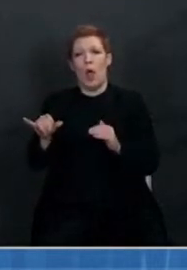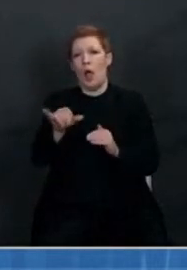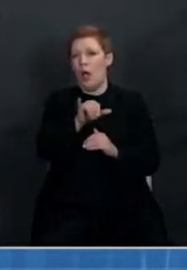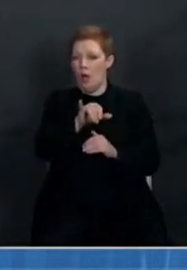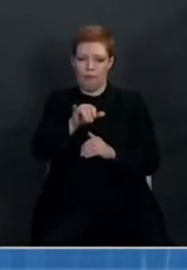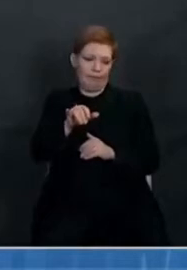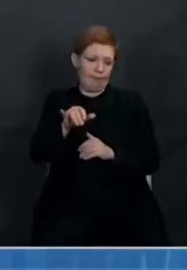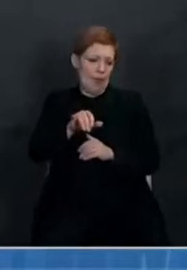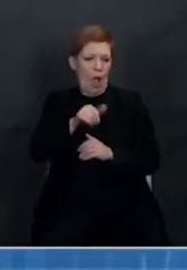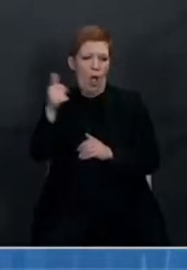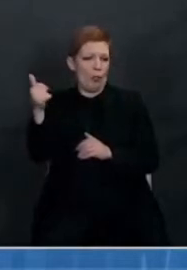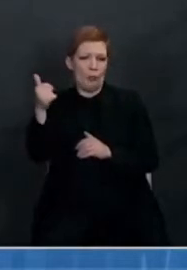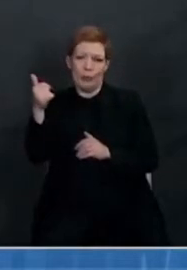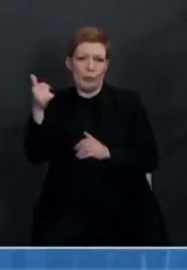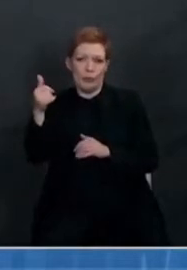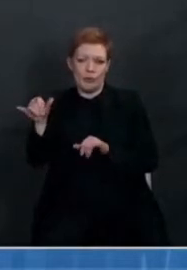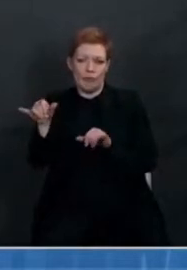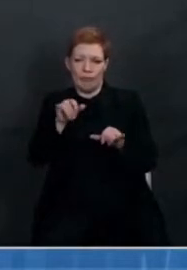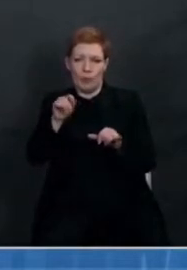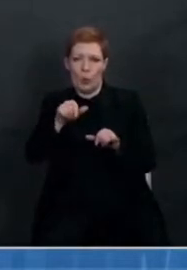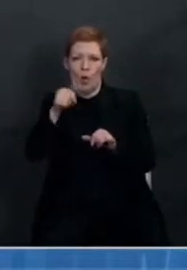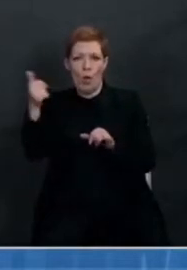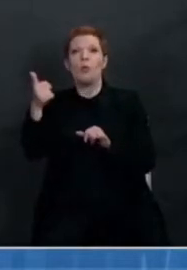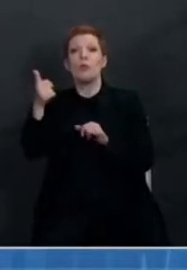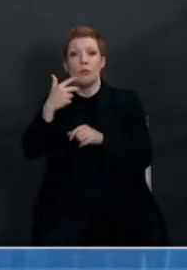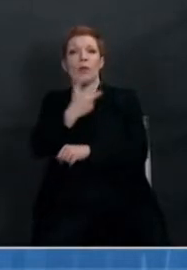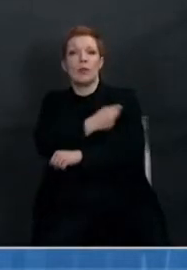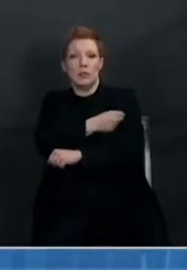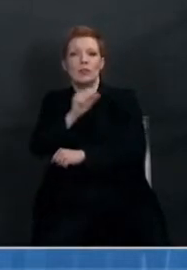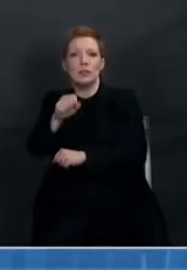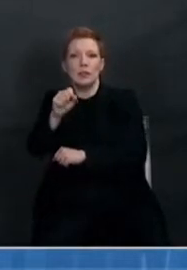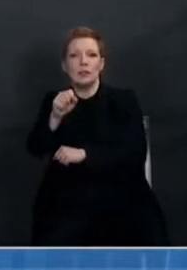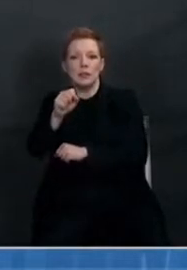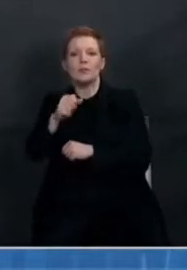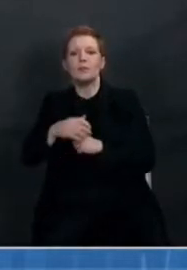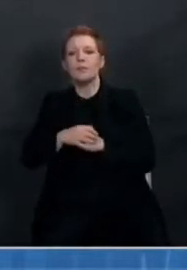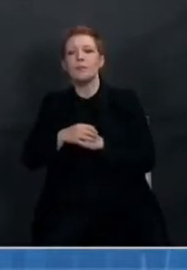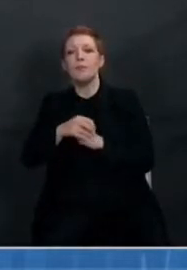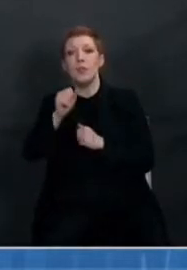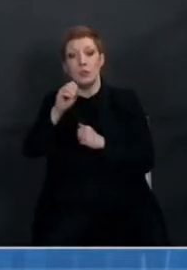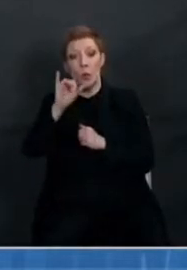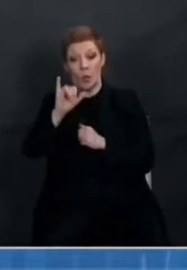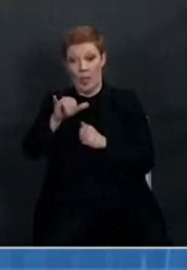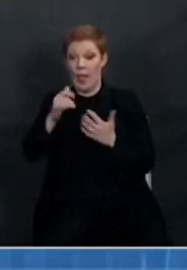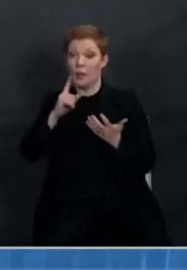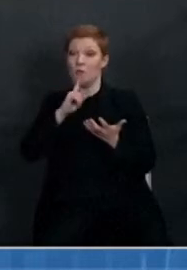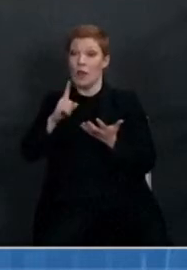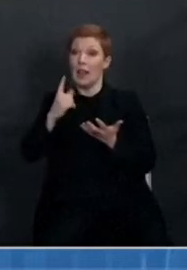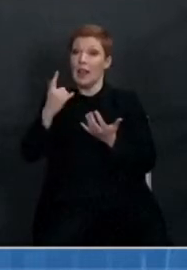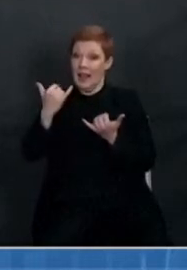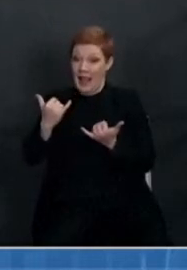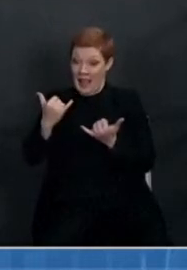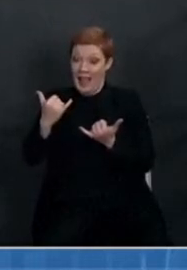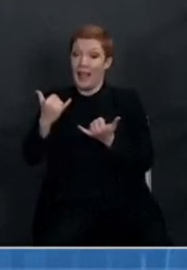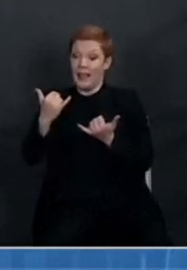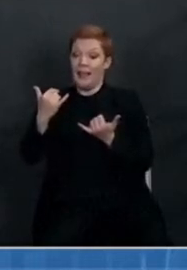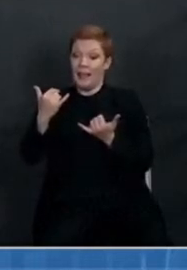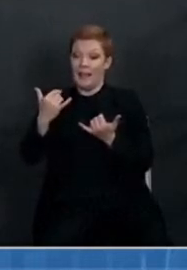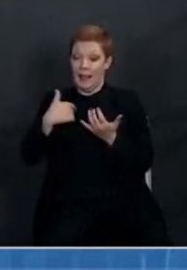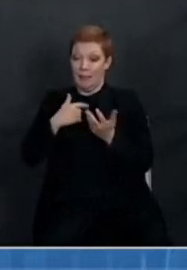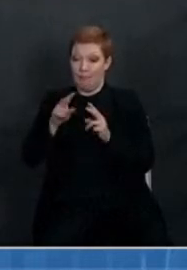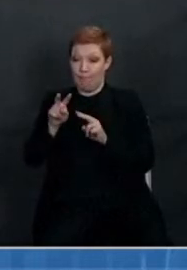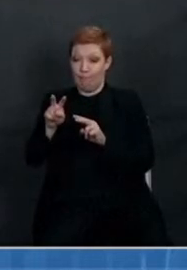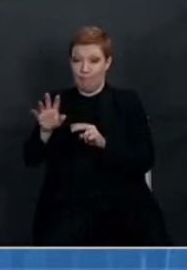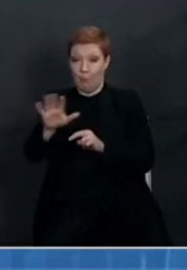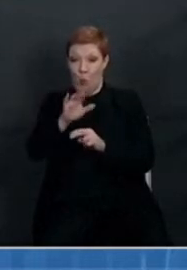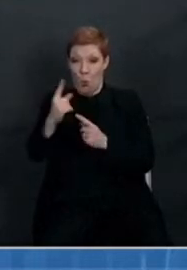and the conditions that produce variants are decreased. Thank you. I look forward to your questions in a few minutes, and I will